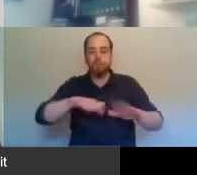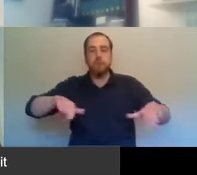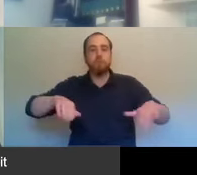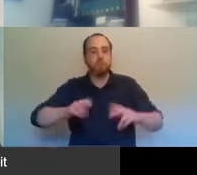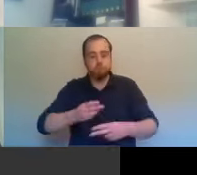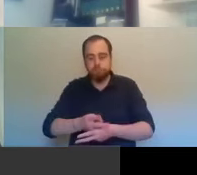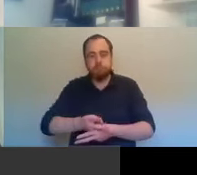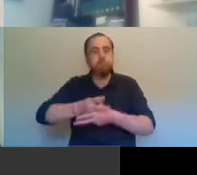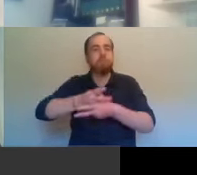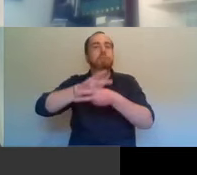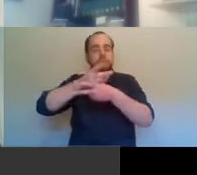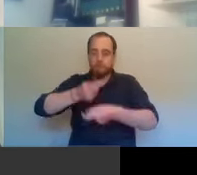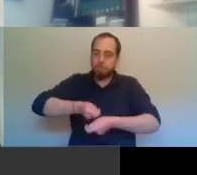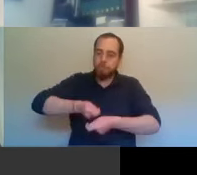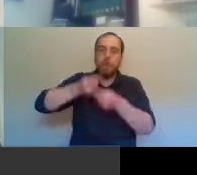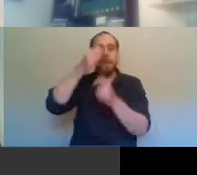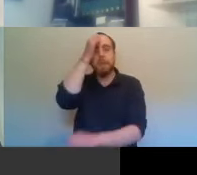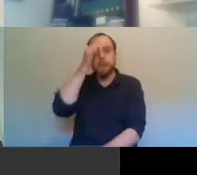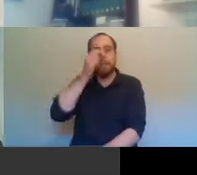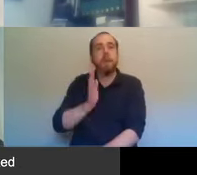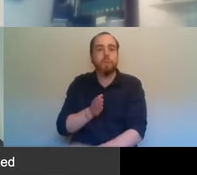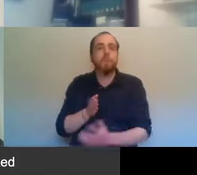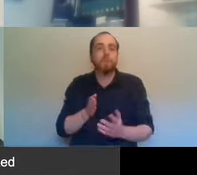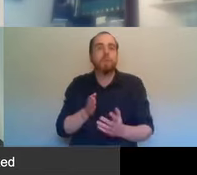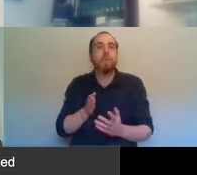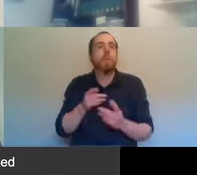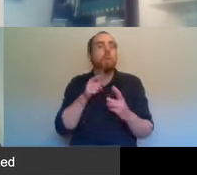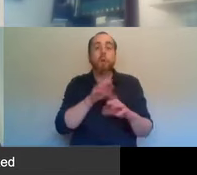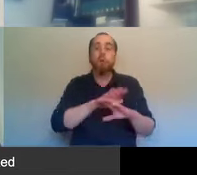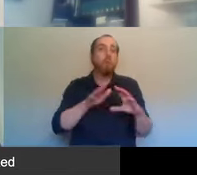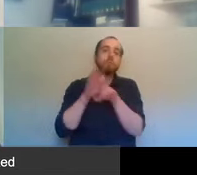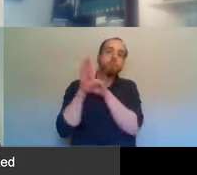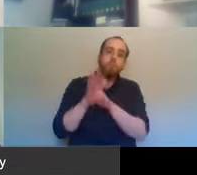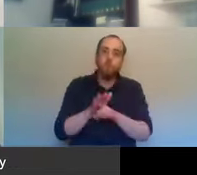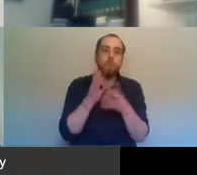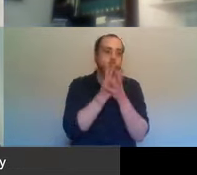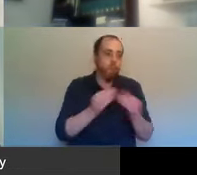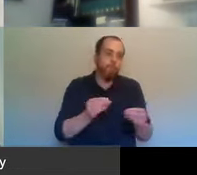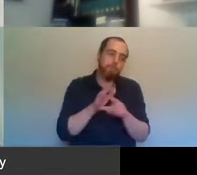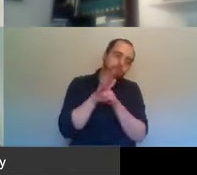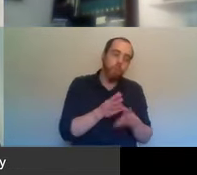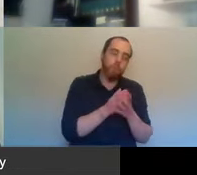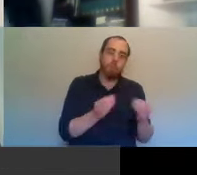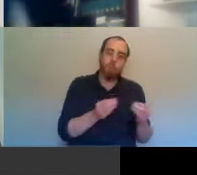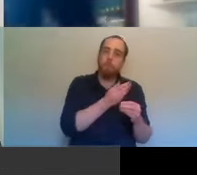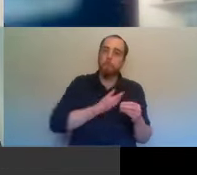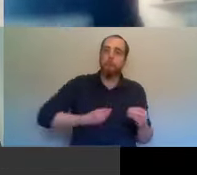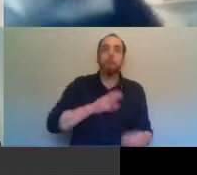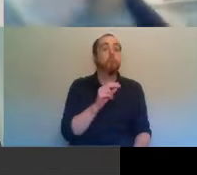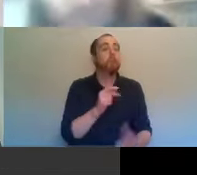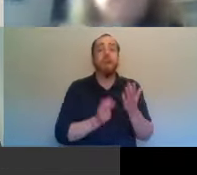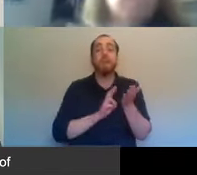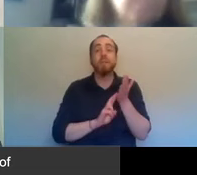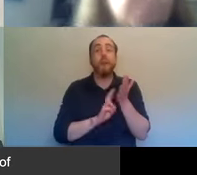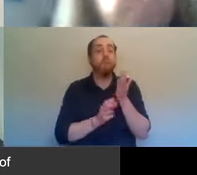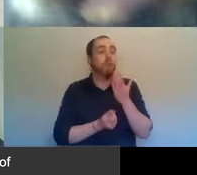wasn't genocide. It wasn't anything like that. It was just a natural state of affairs, um, in Southern Ireland. And if you looked, if, you know, unionists in the North, they